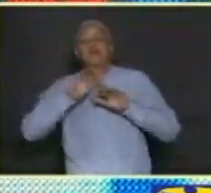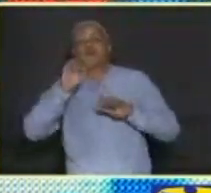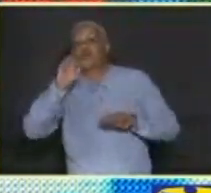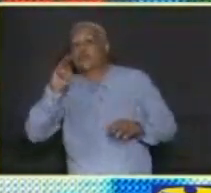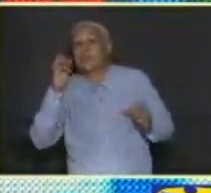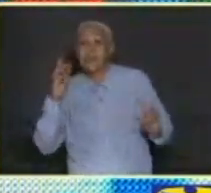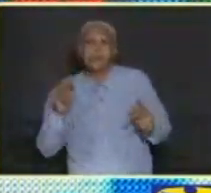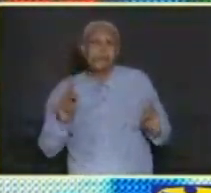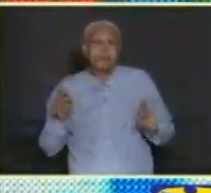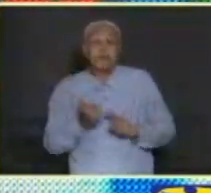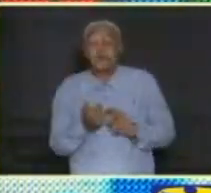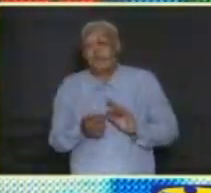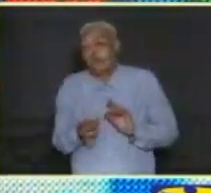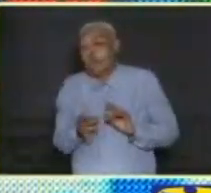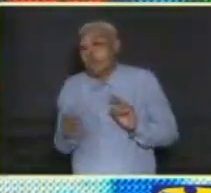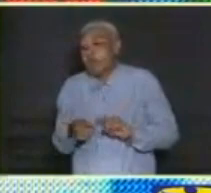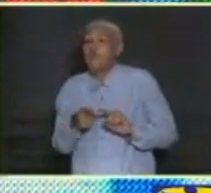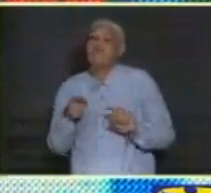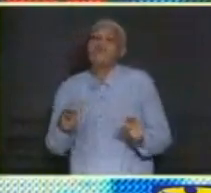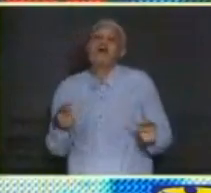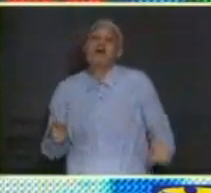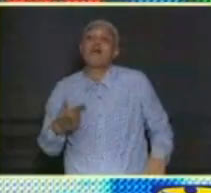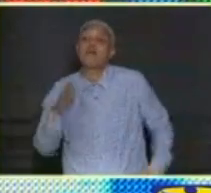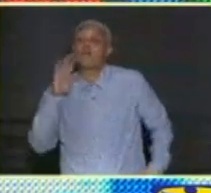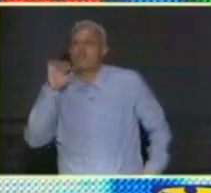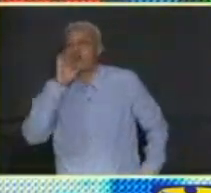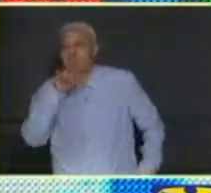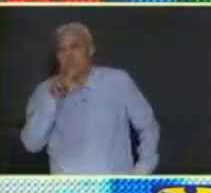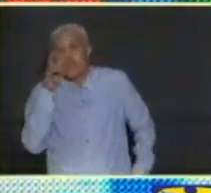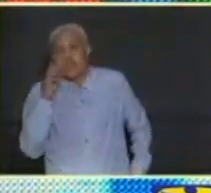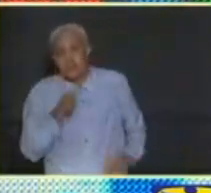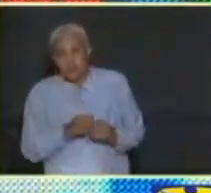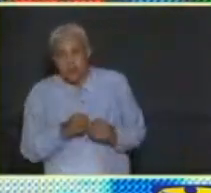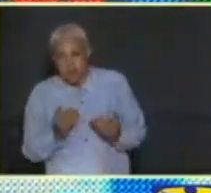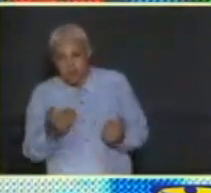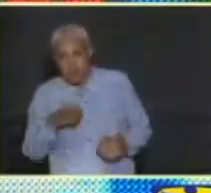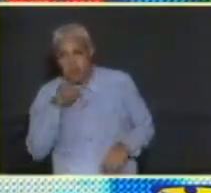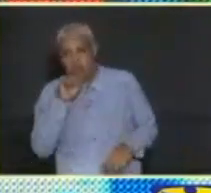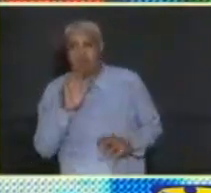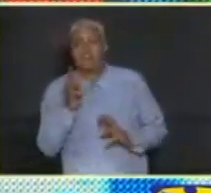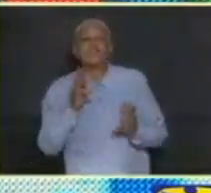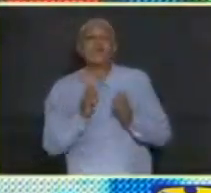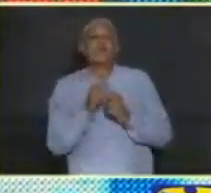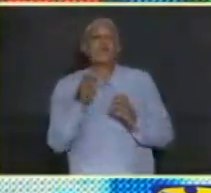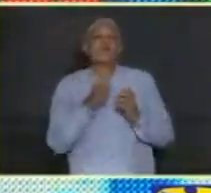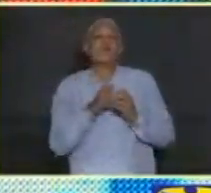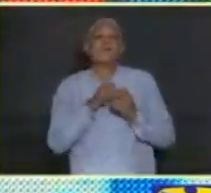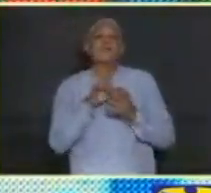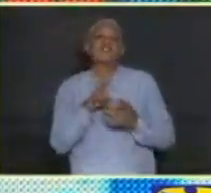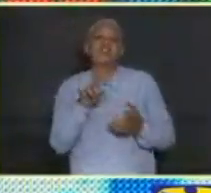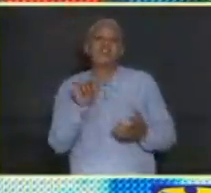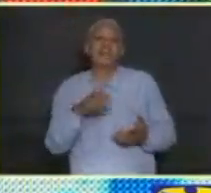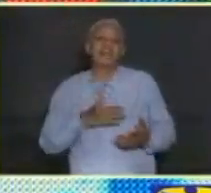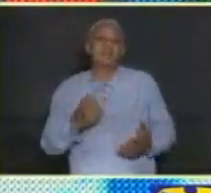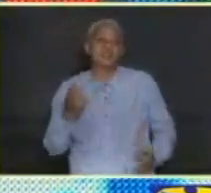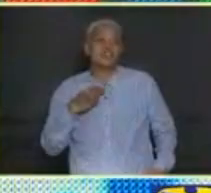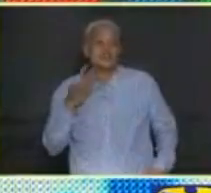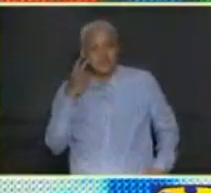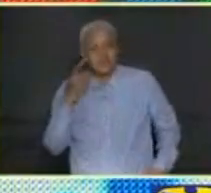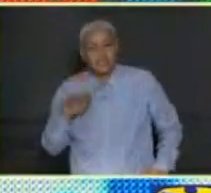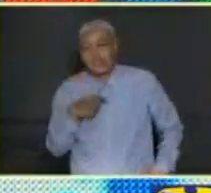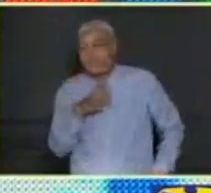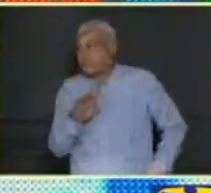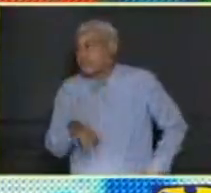Many persons have been talking about it. We would love to hear more. We'd love to talk with you some more about it. Please come and see us.